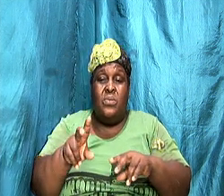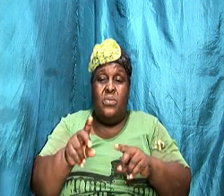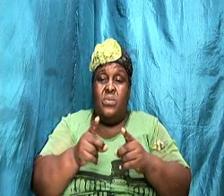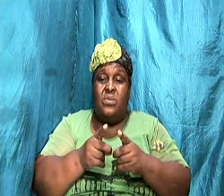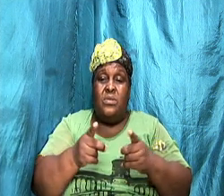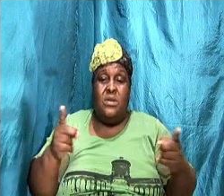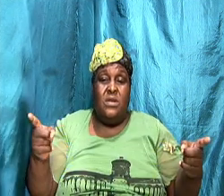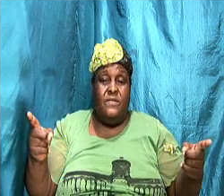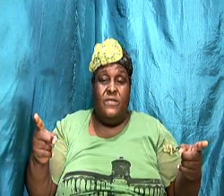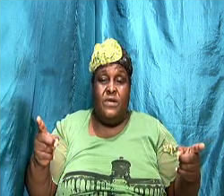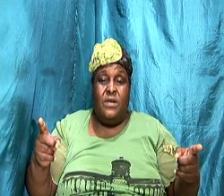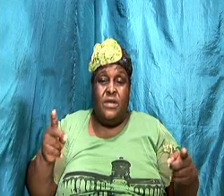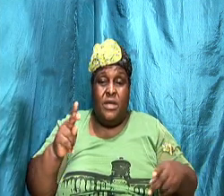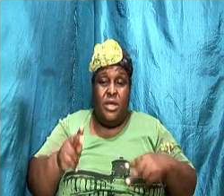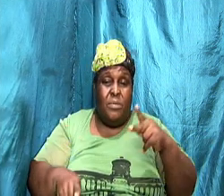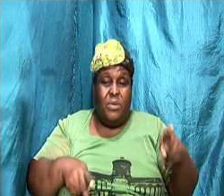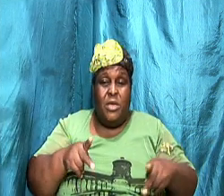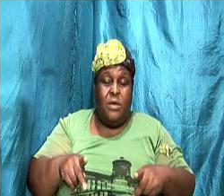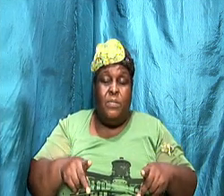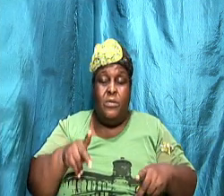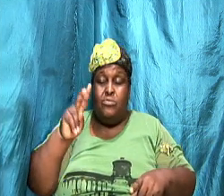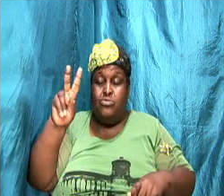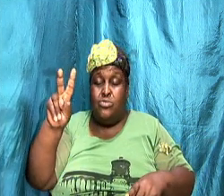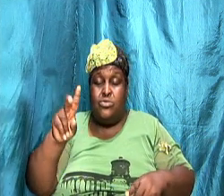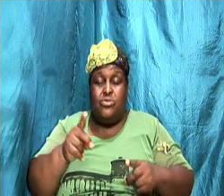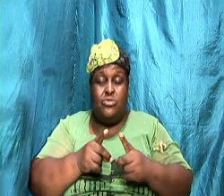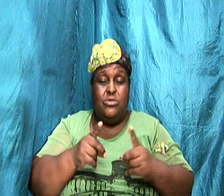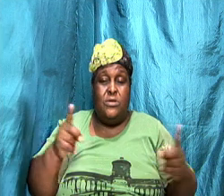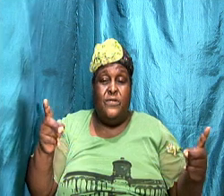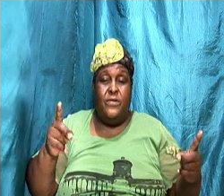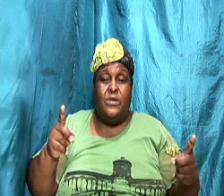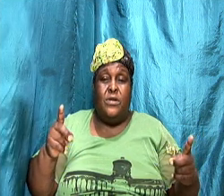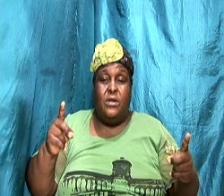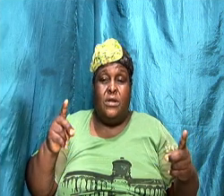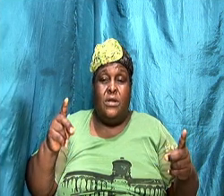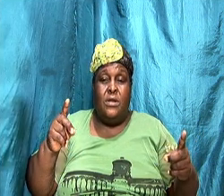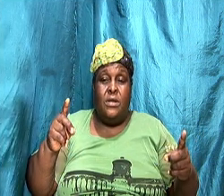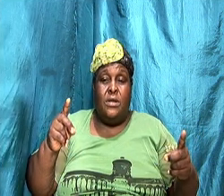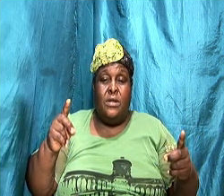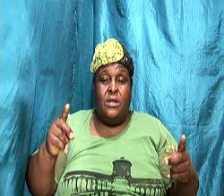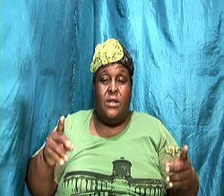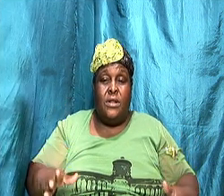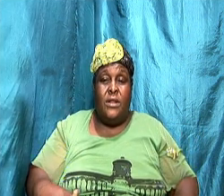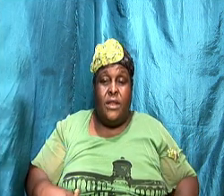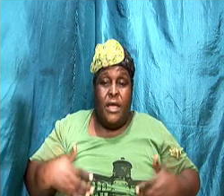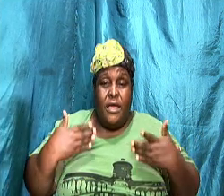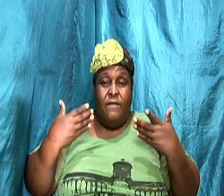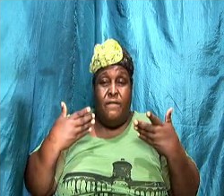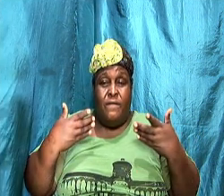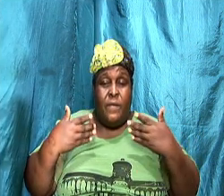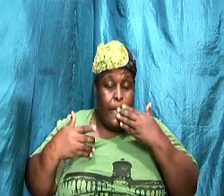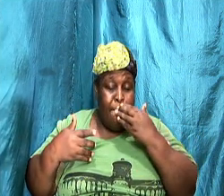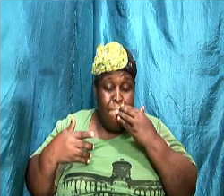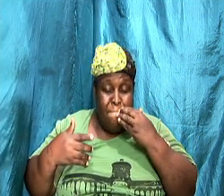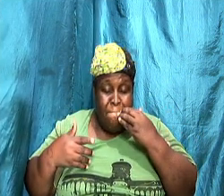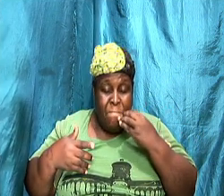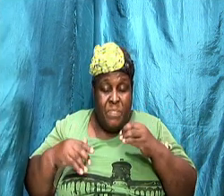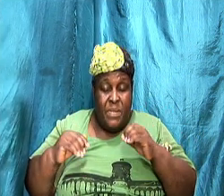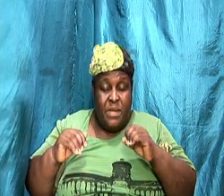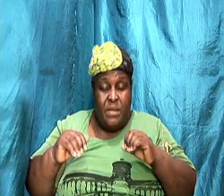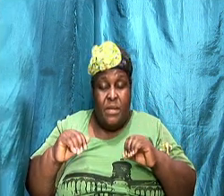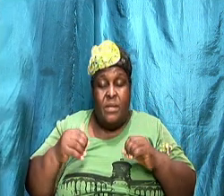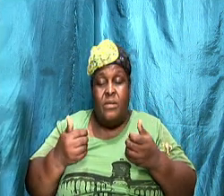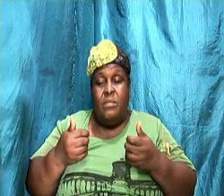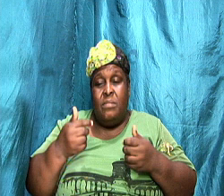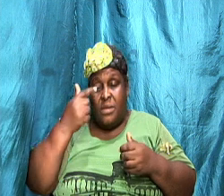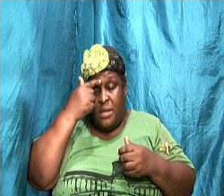presuppositions our belief systems are different and because our belief systems are different